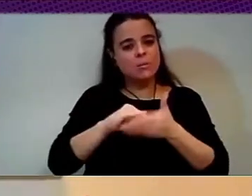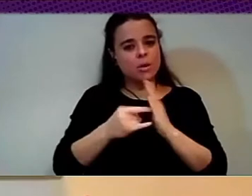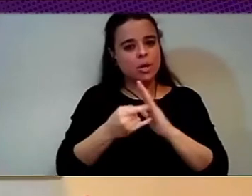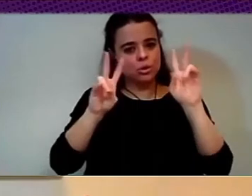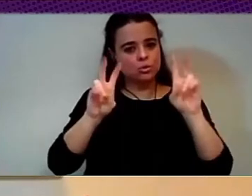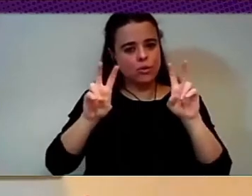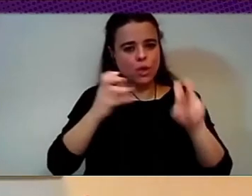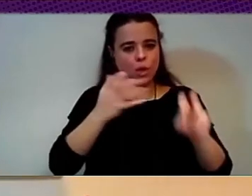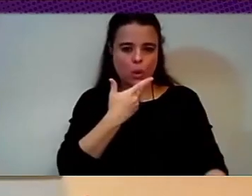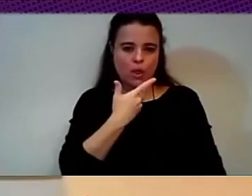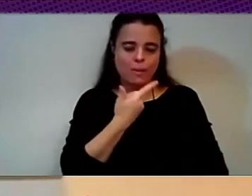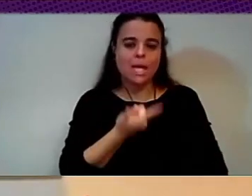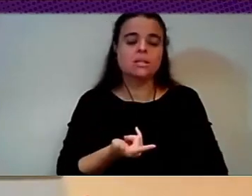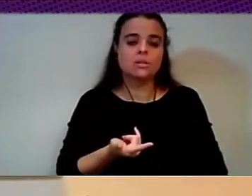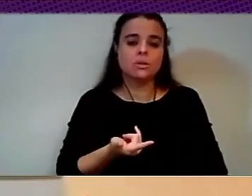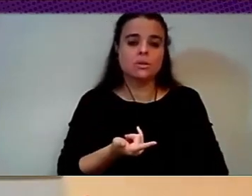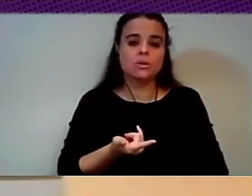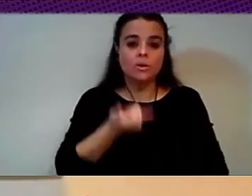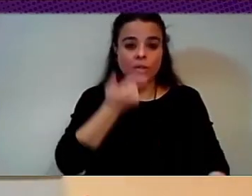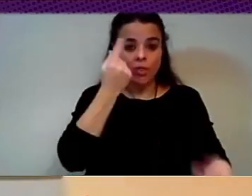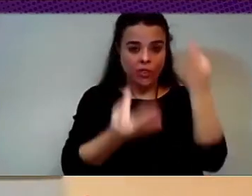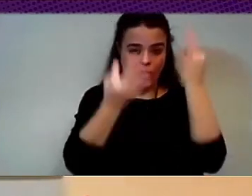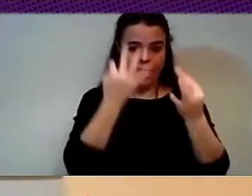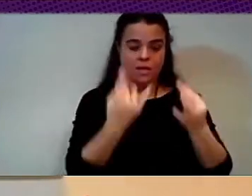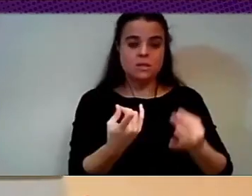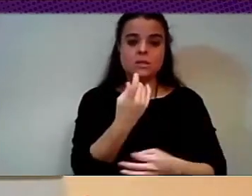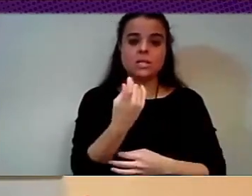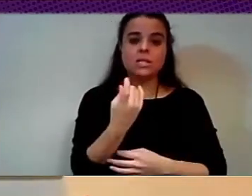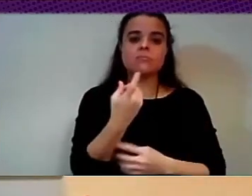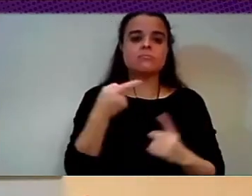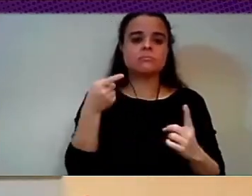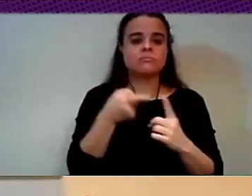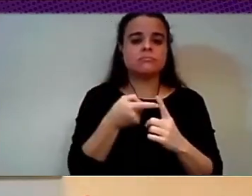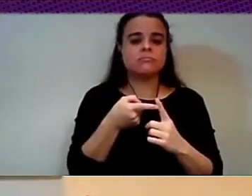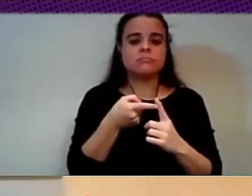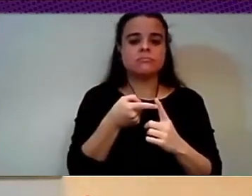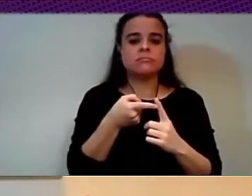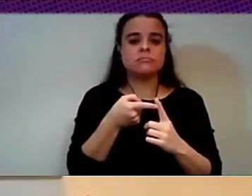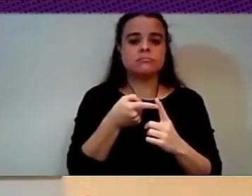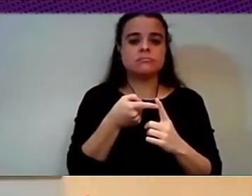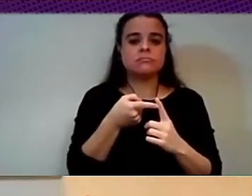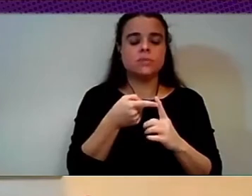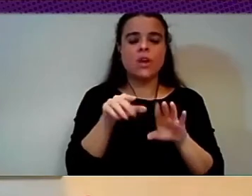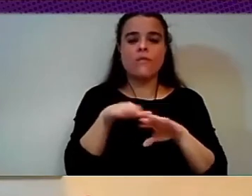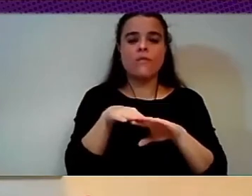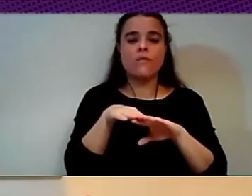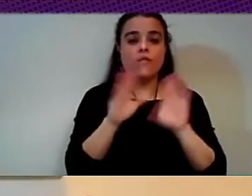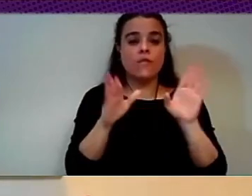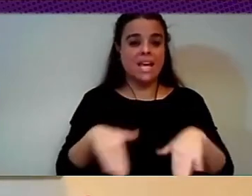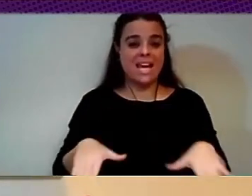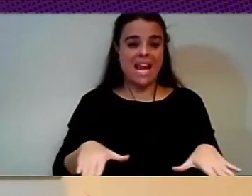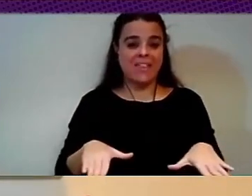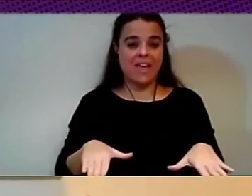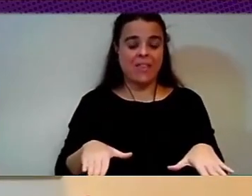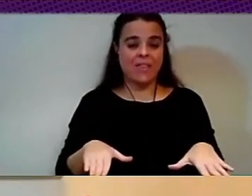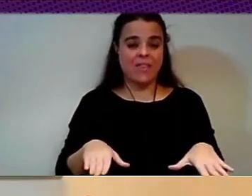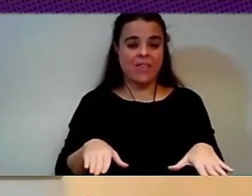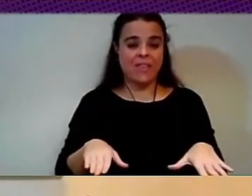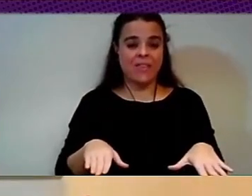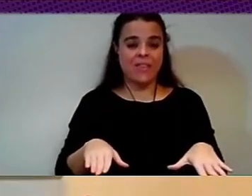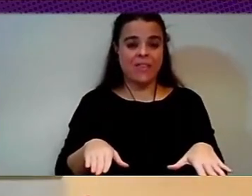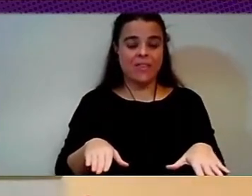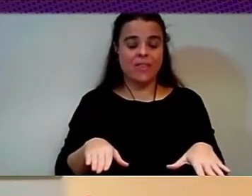know, to serve a purpose of improving something or using it with different logic, as you're saying. So not only for profitability,